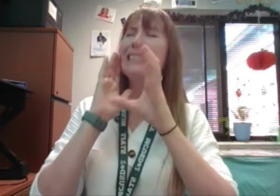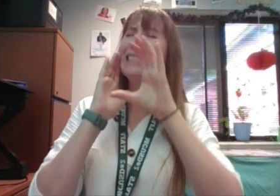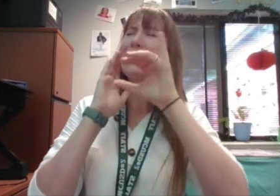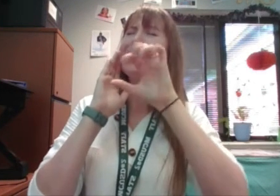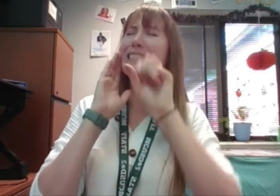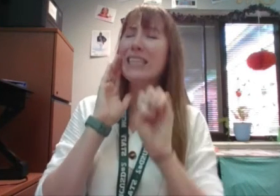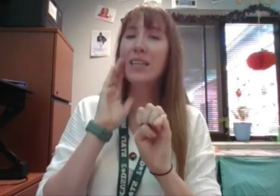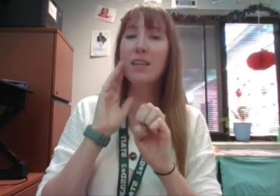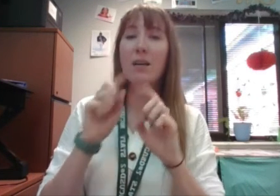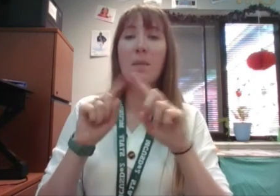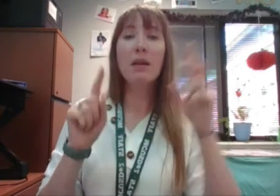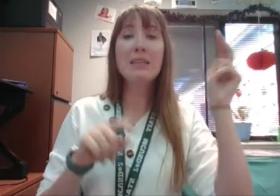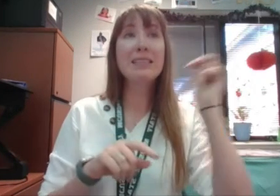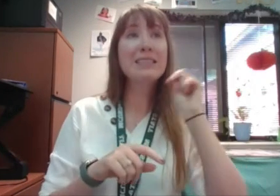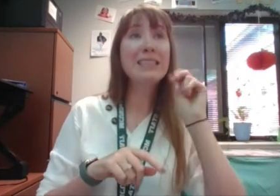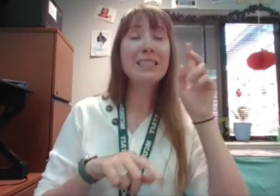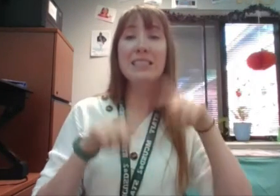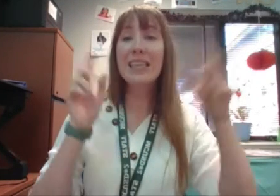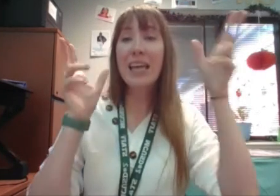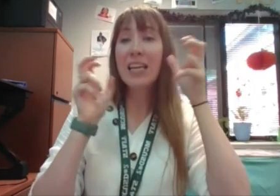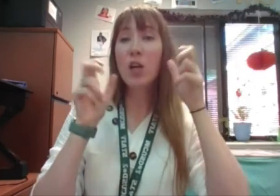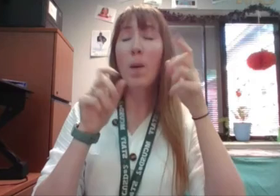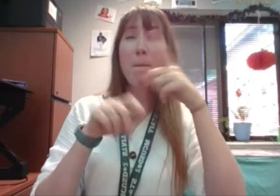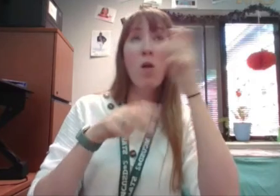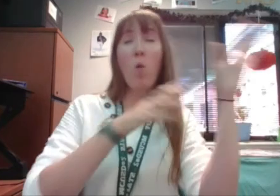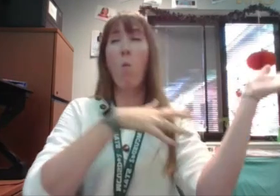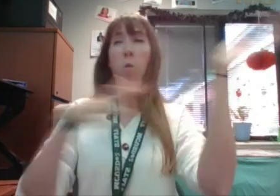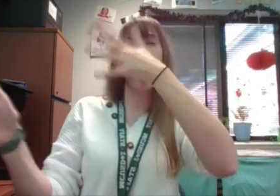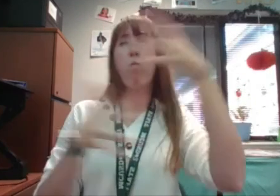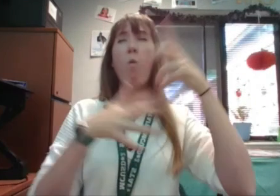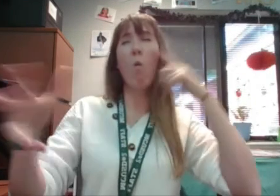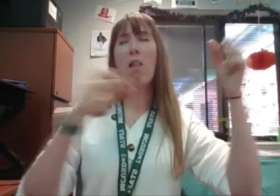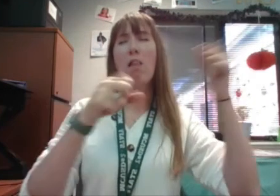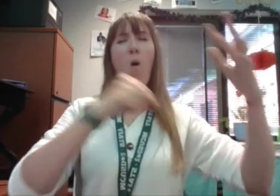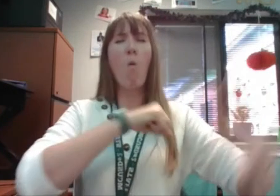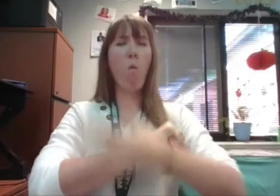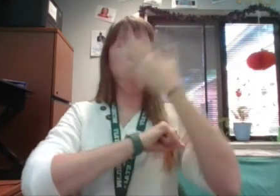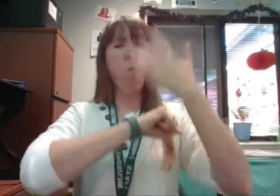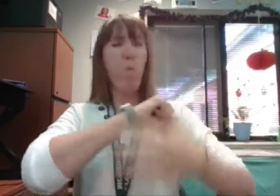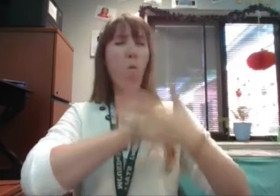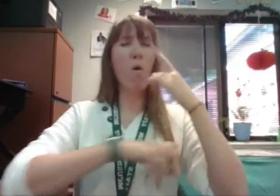But her niece can't hear through the shriek of the wind and the battering of the waves.